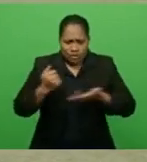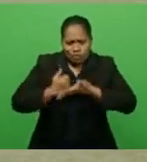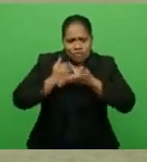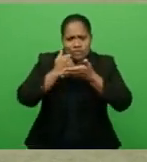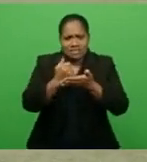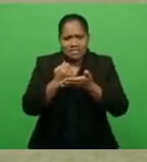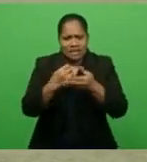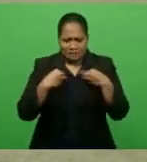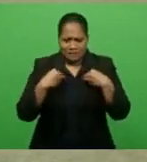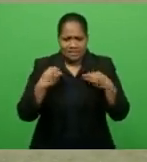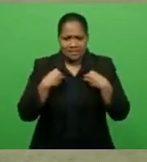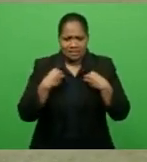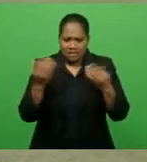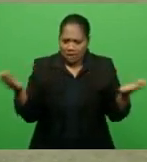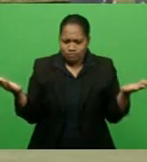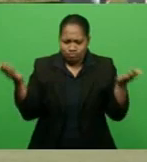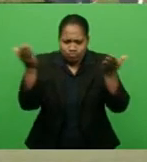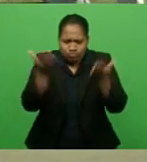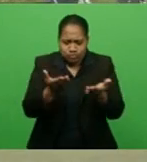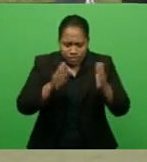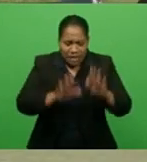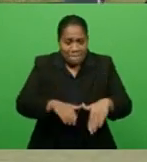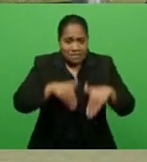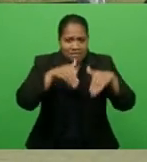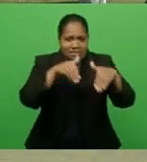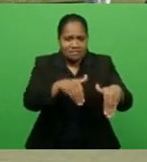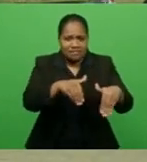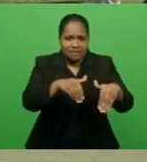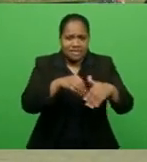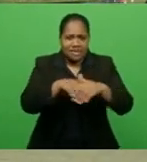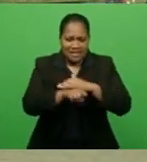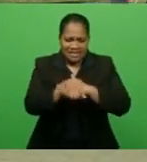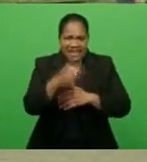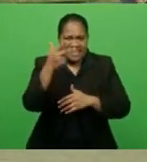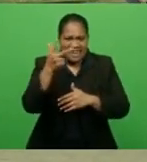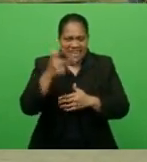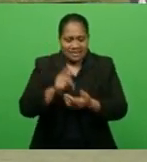sporting communities who participated in the 18-hole game.